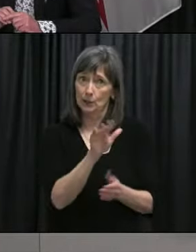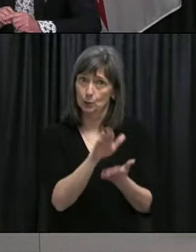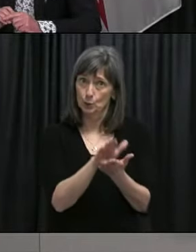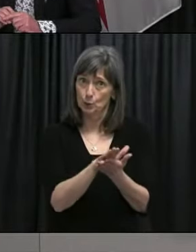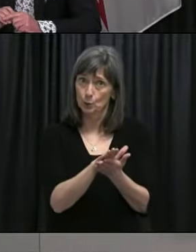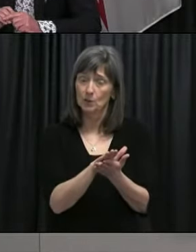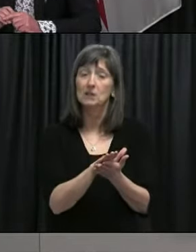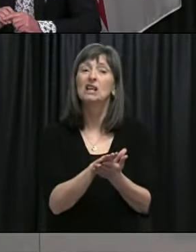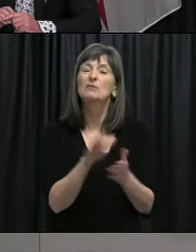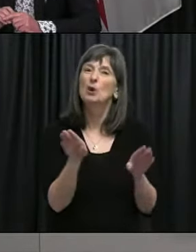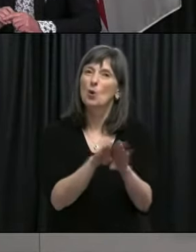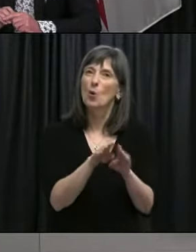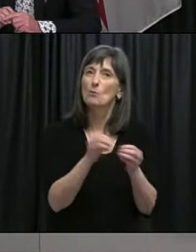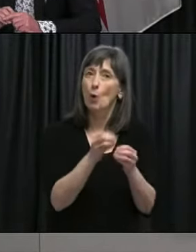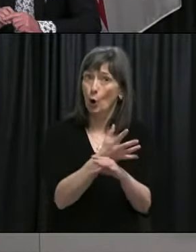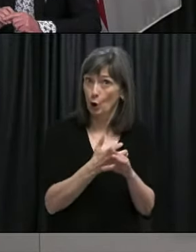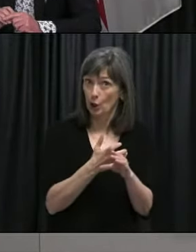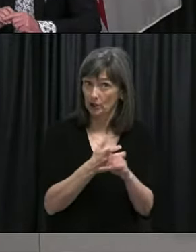home earlier?